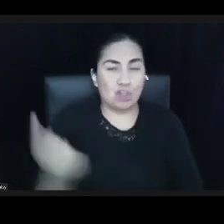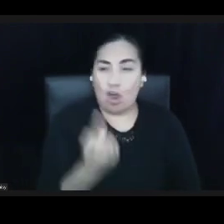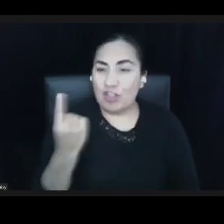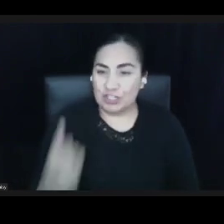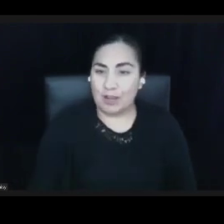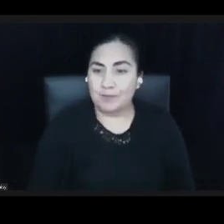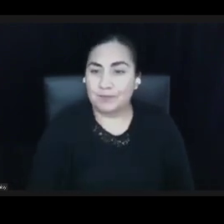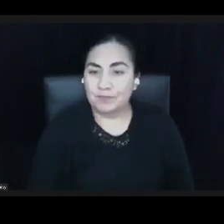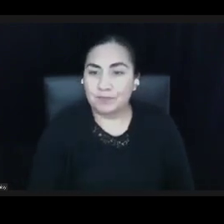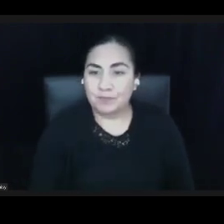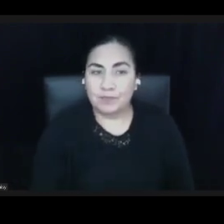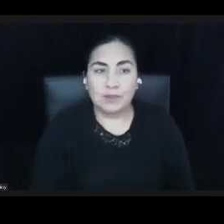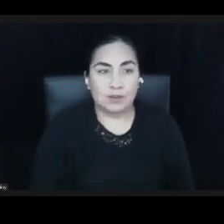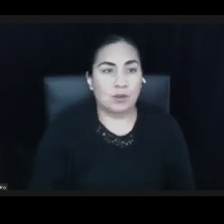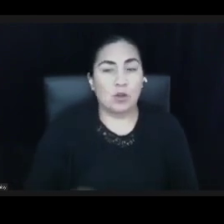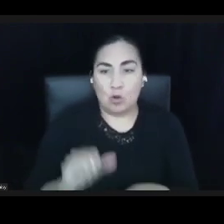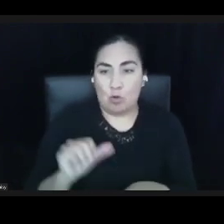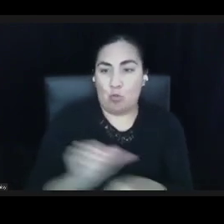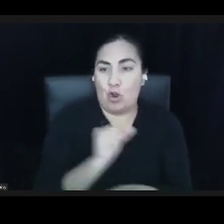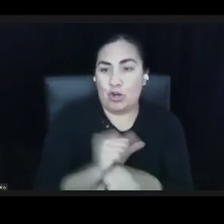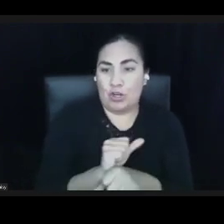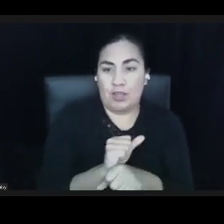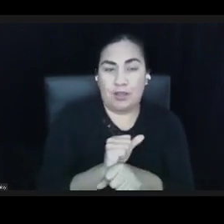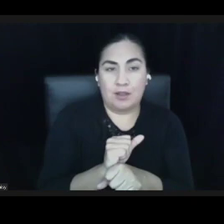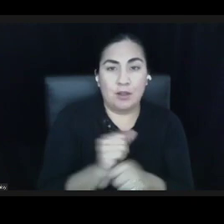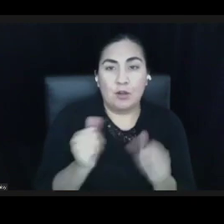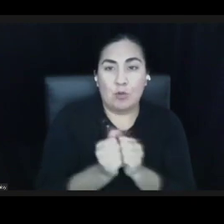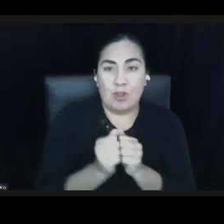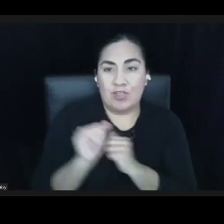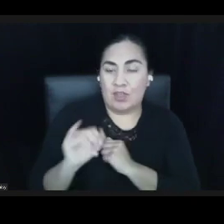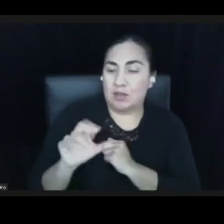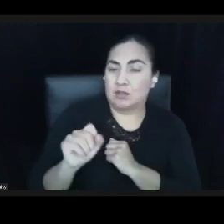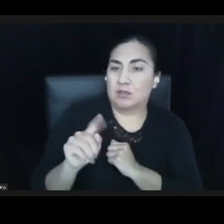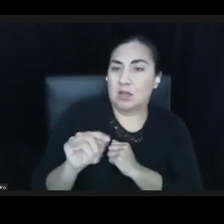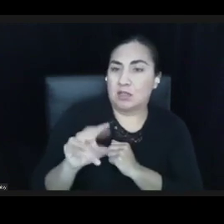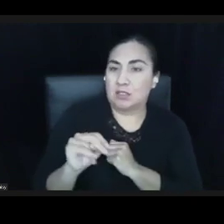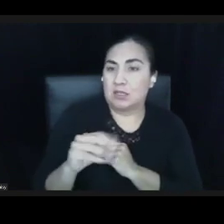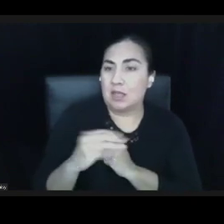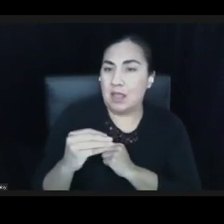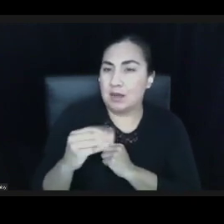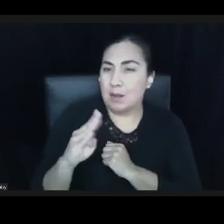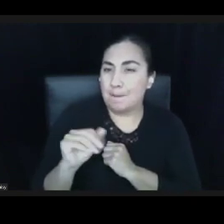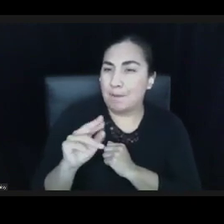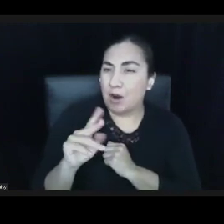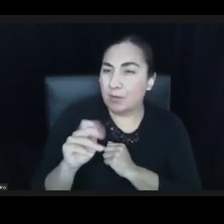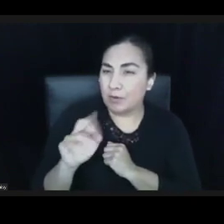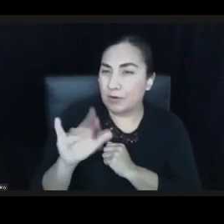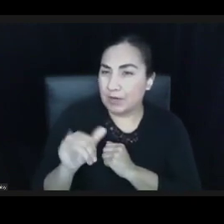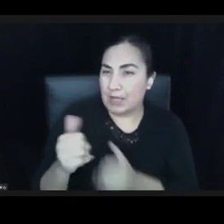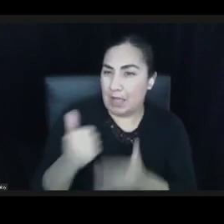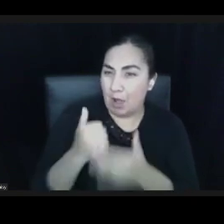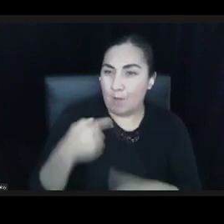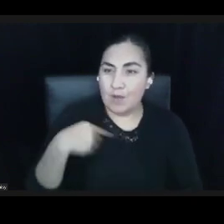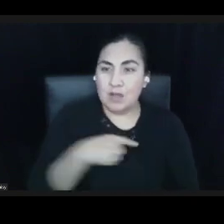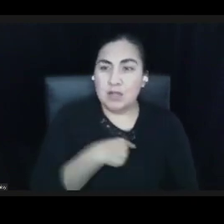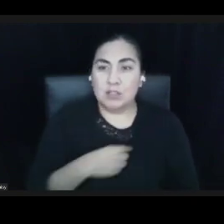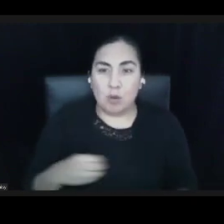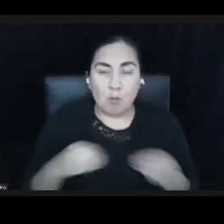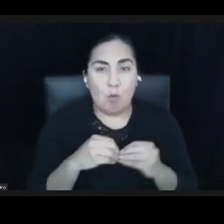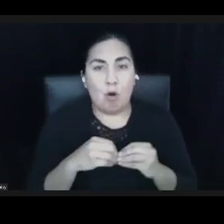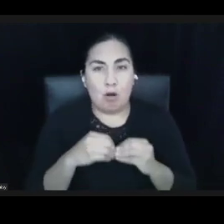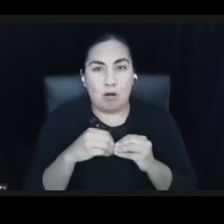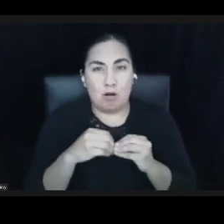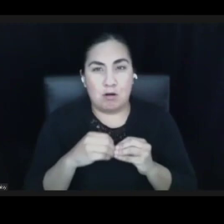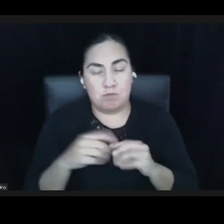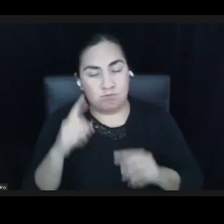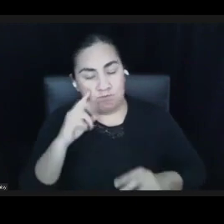Working with Justin and Barbary really led us to a deeper interrogation of how we do our work, how we move forward,